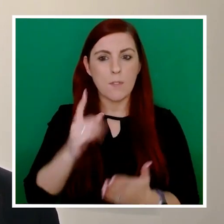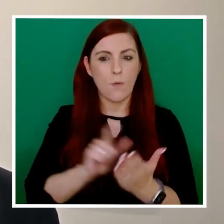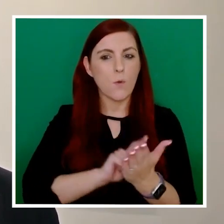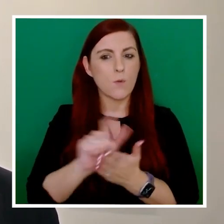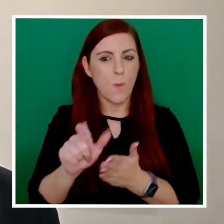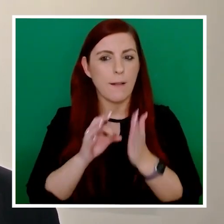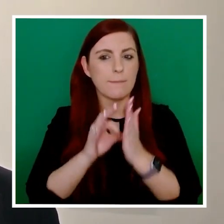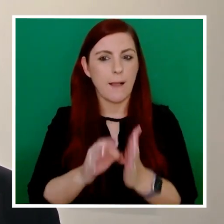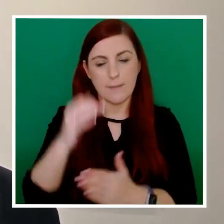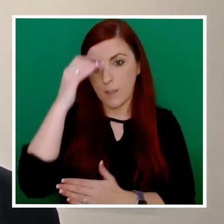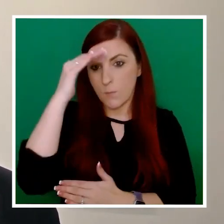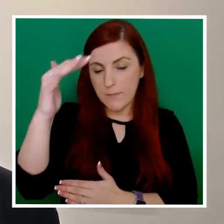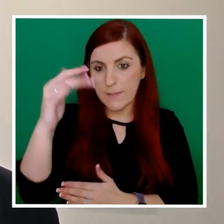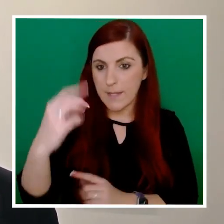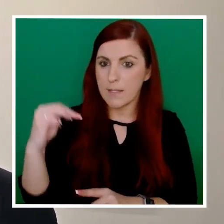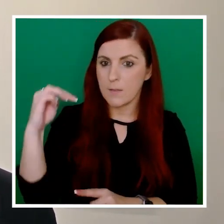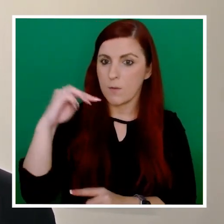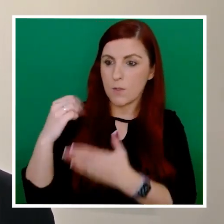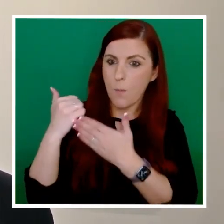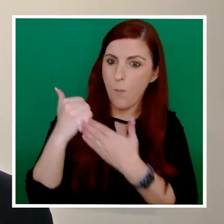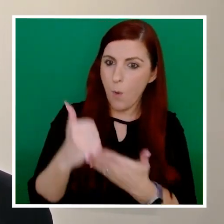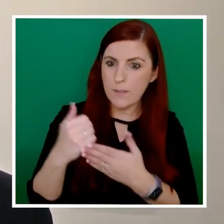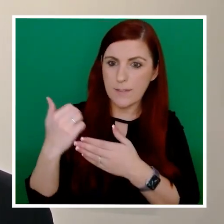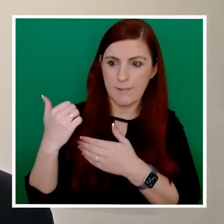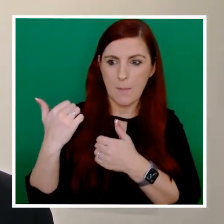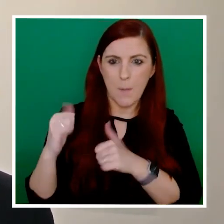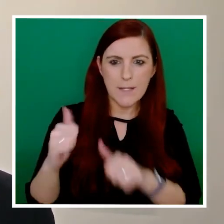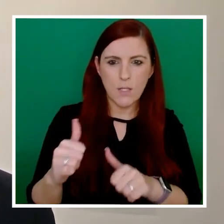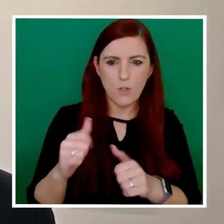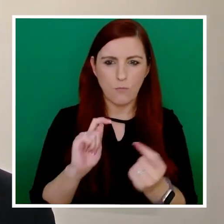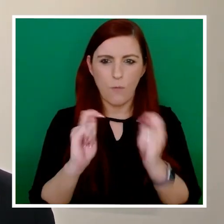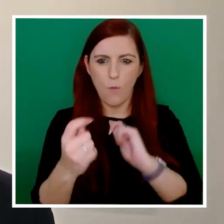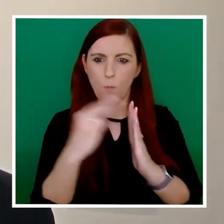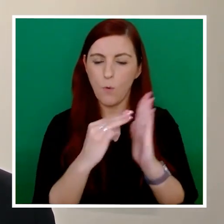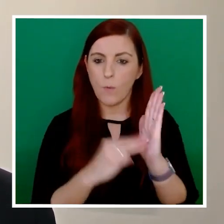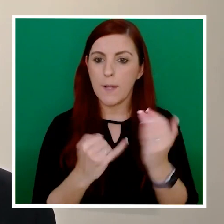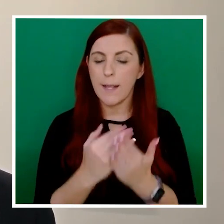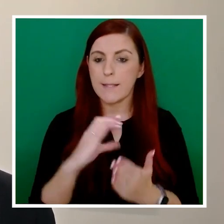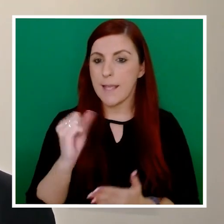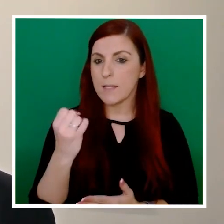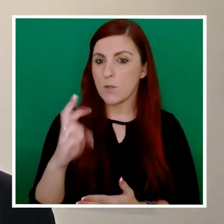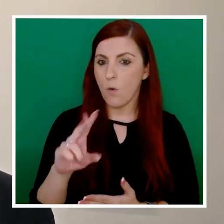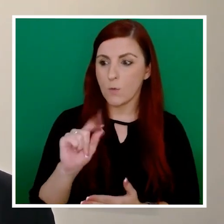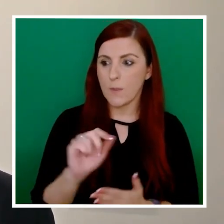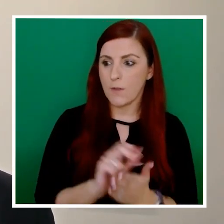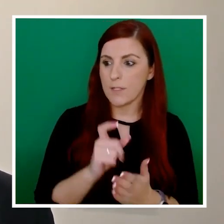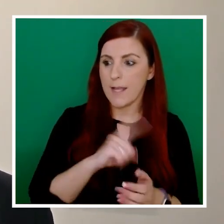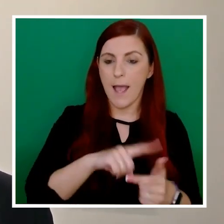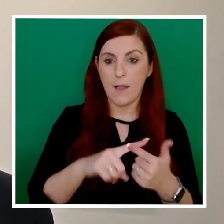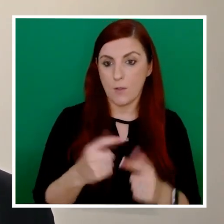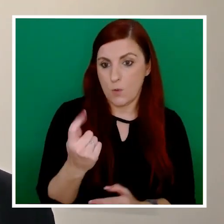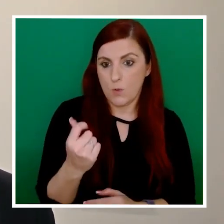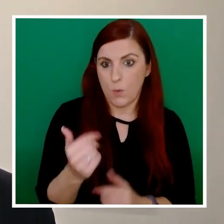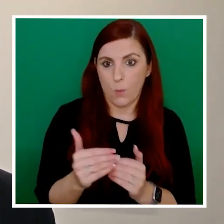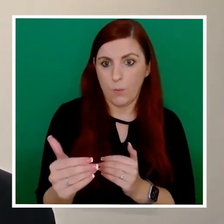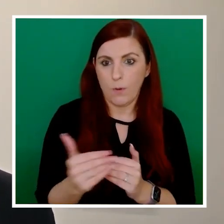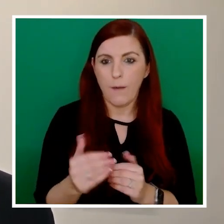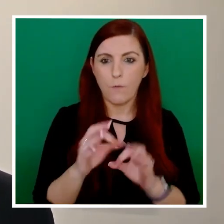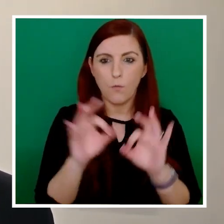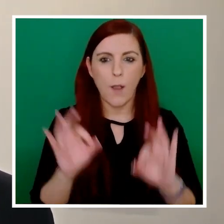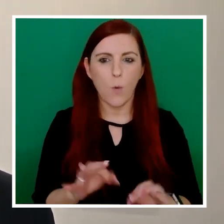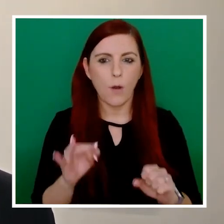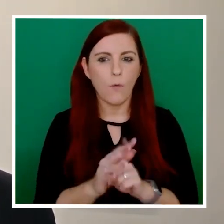principles and it supports implementation of reform programs like the CSR 2030 and the forthcoming framework for public service